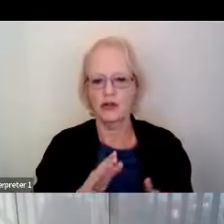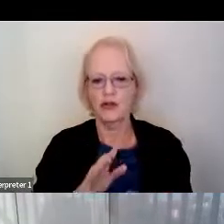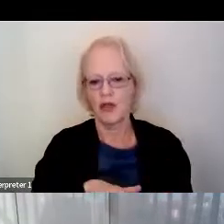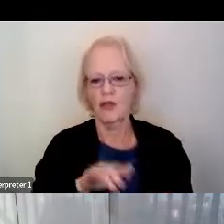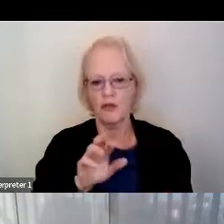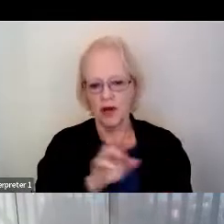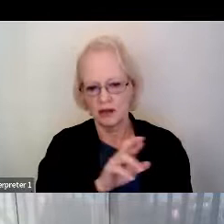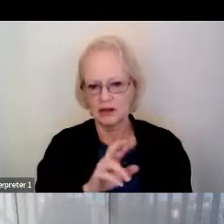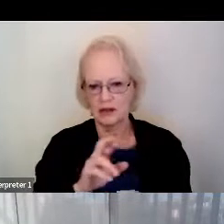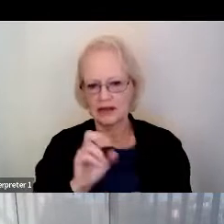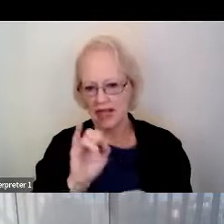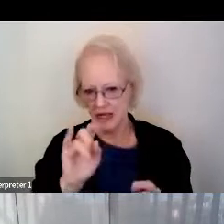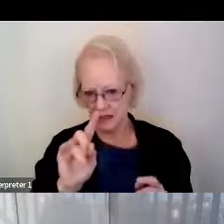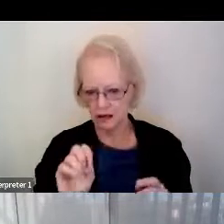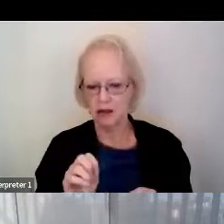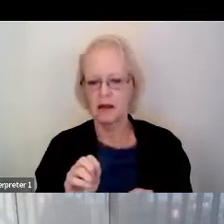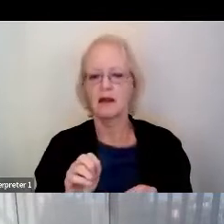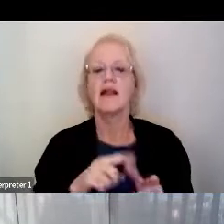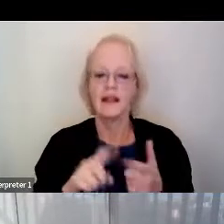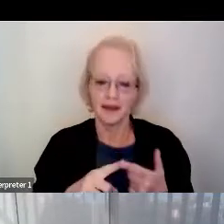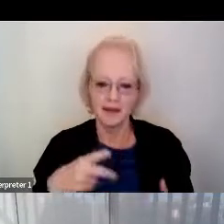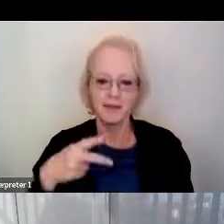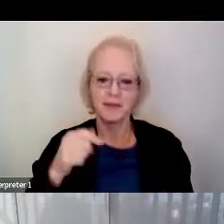there's Pancho getting connected.